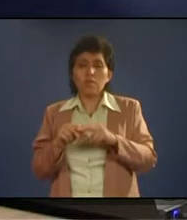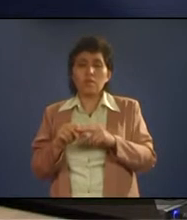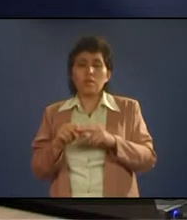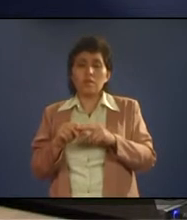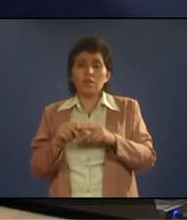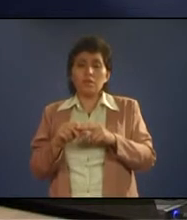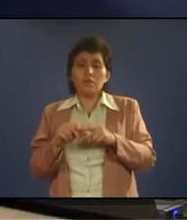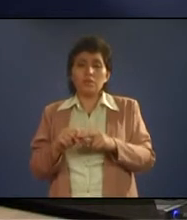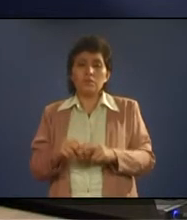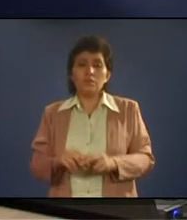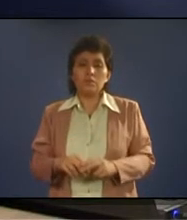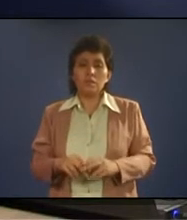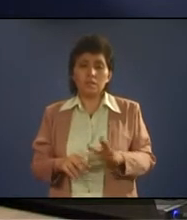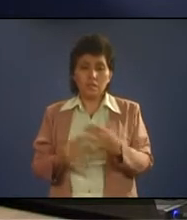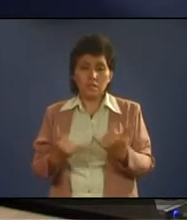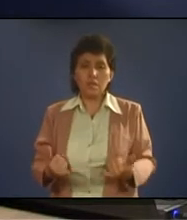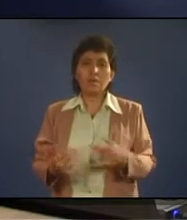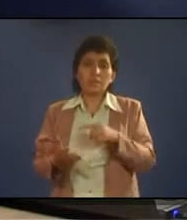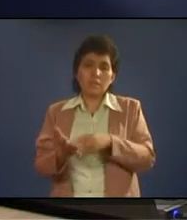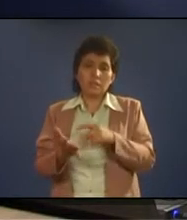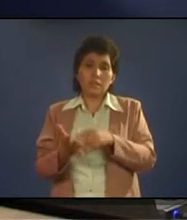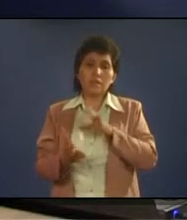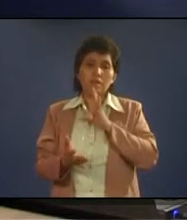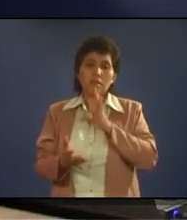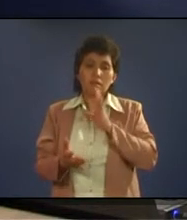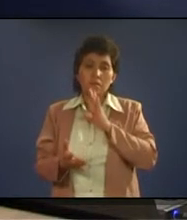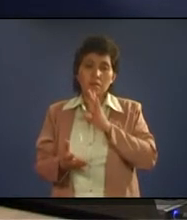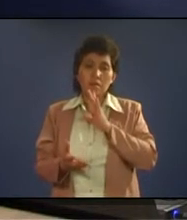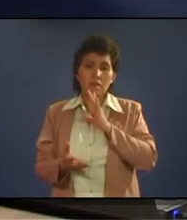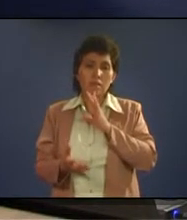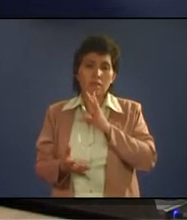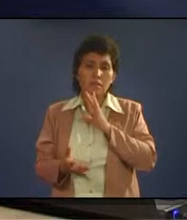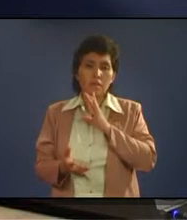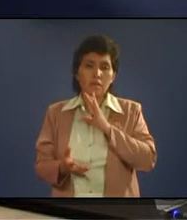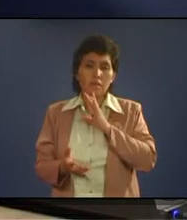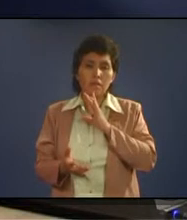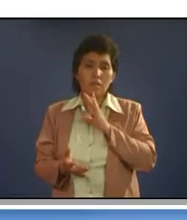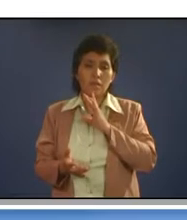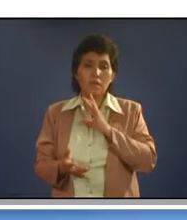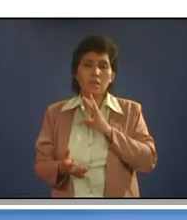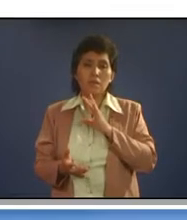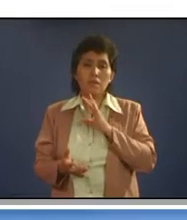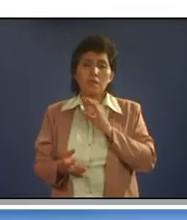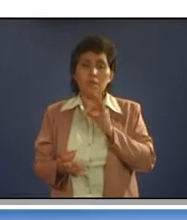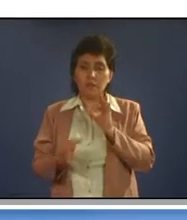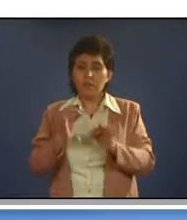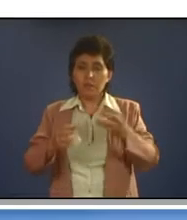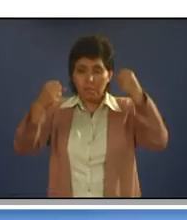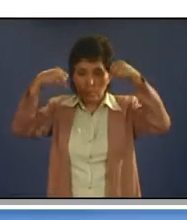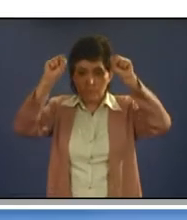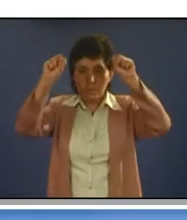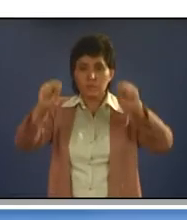want to consider. Now, let's say if you're at the boss, okay? Now, if you're the boss and you're going to employ some employees,